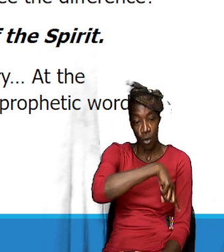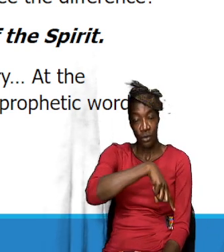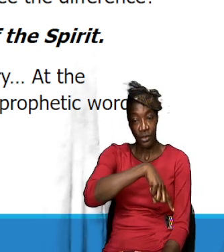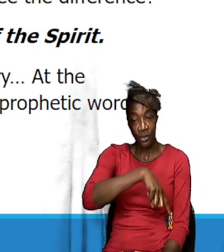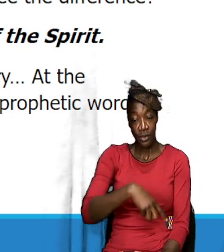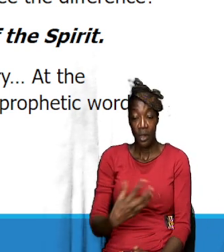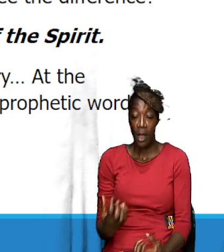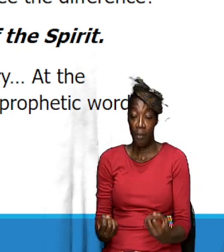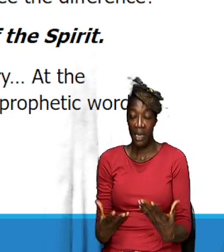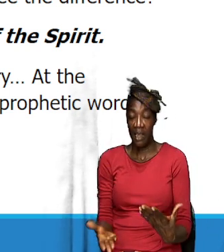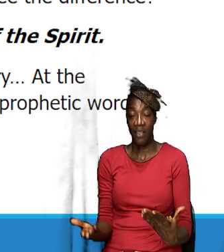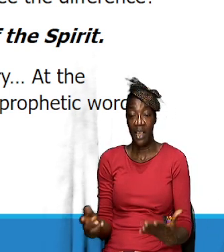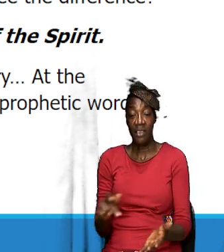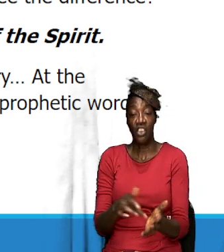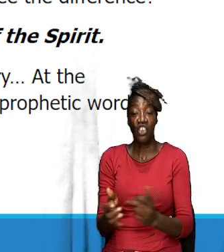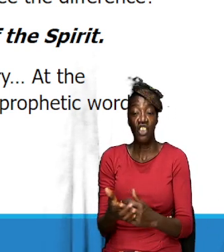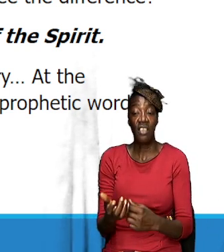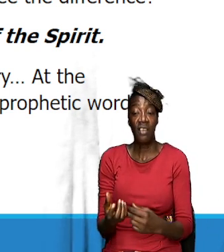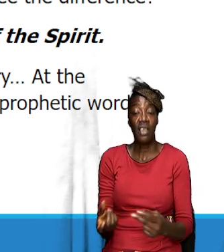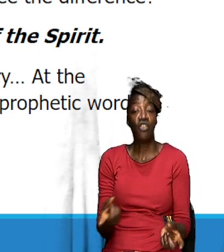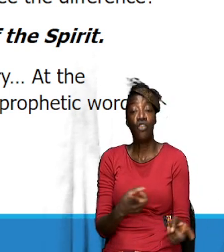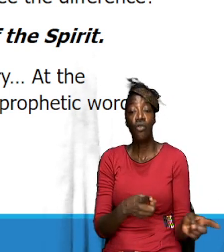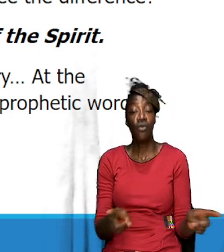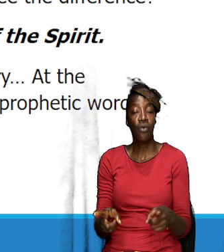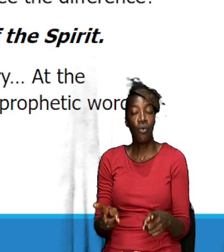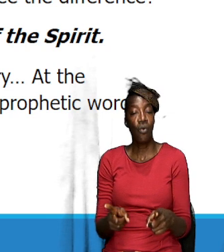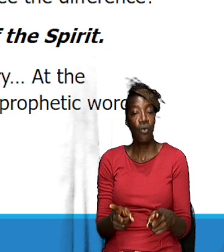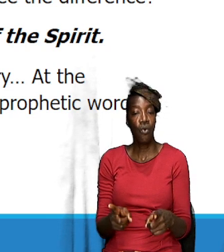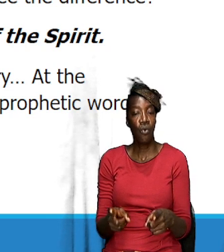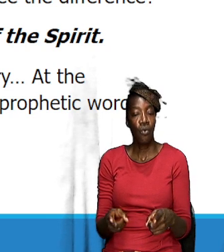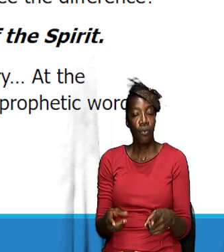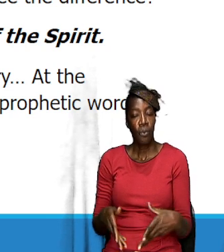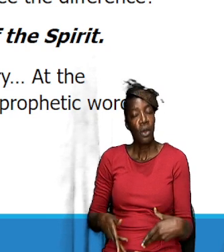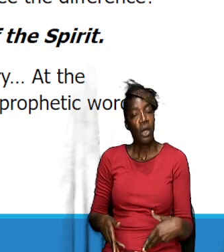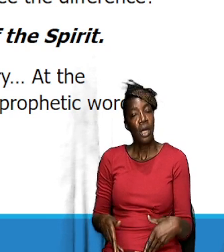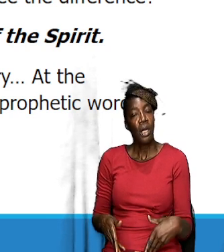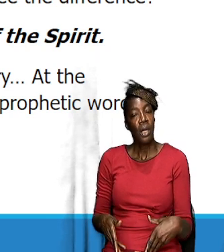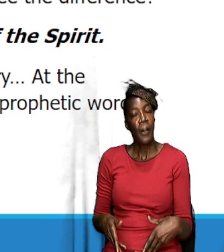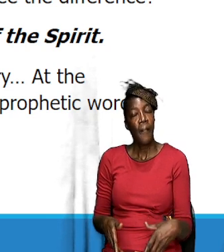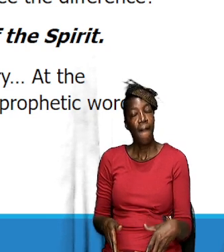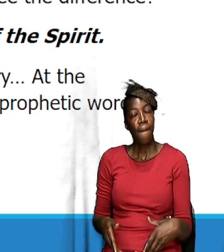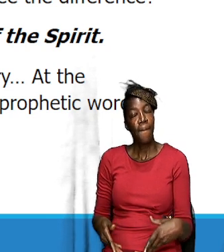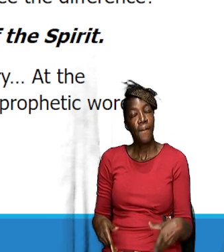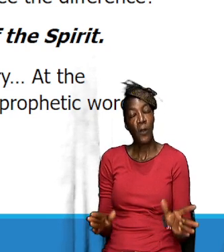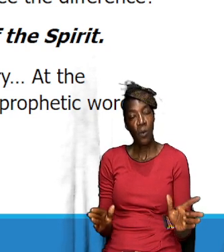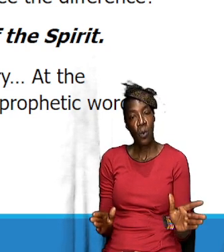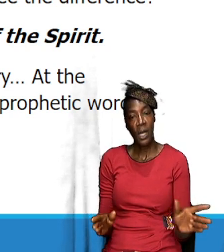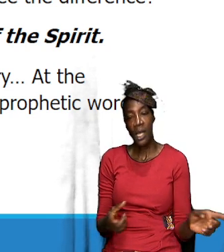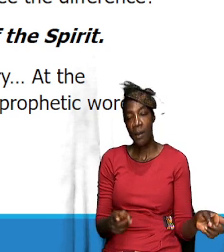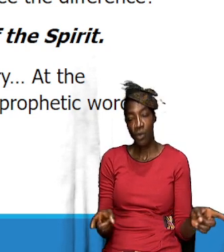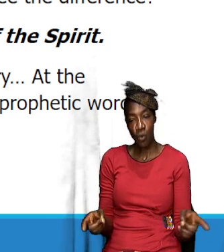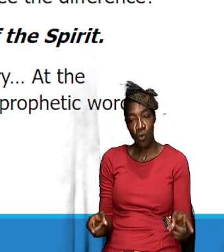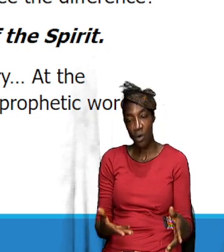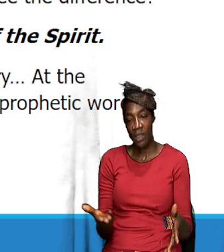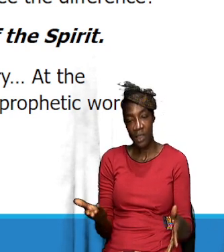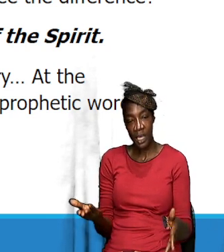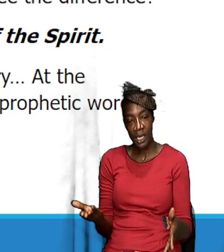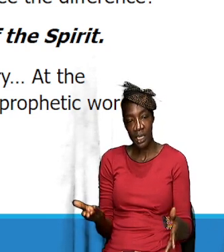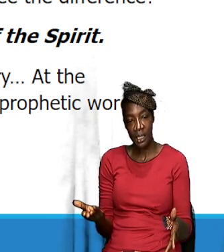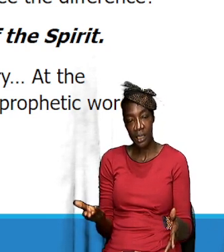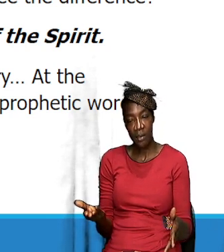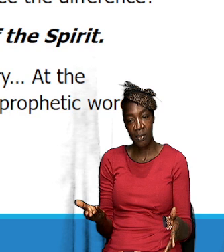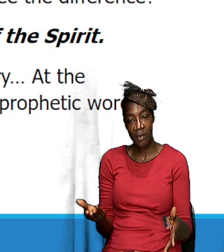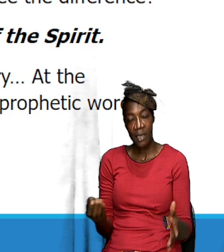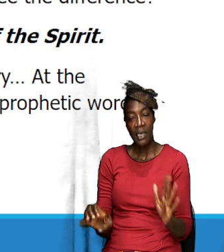does and a lot of things that, you know, the way he, he, he do the things he does is